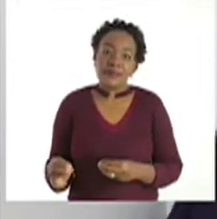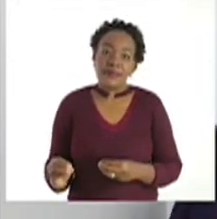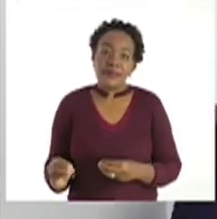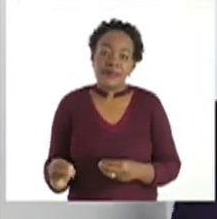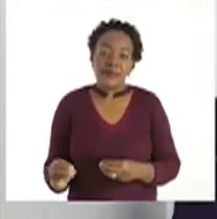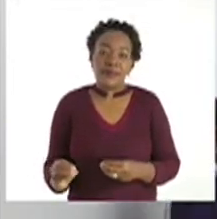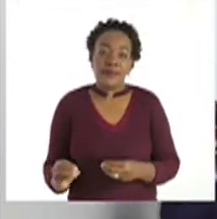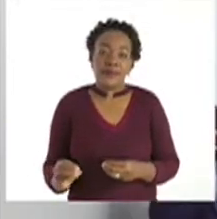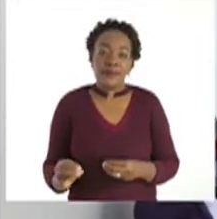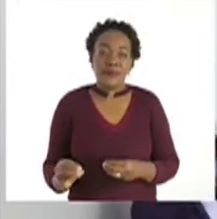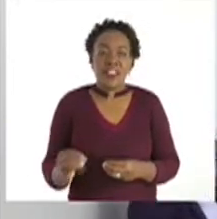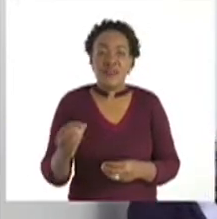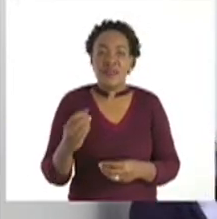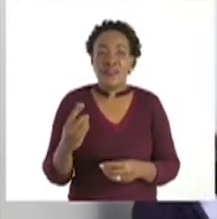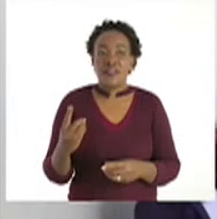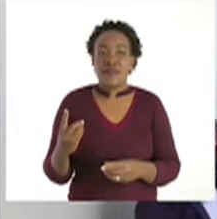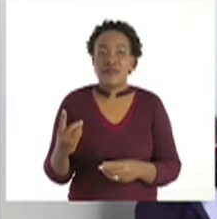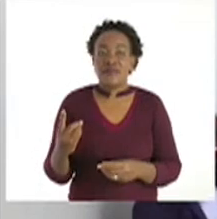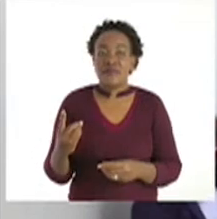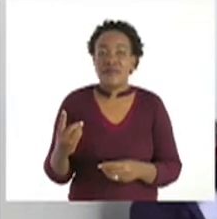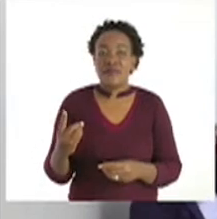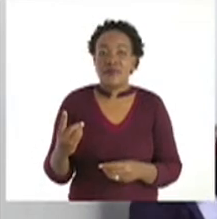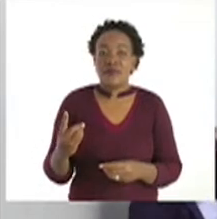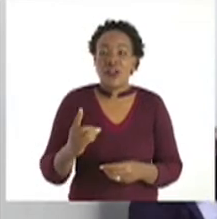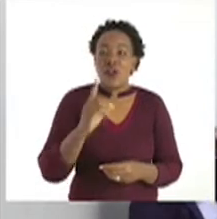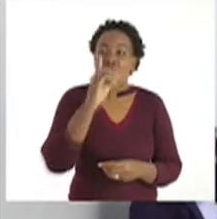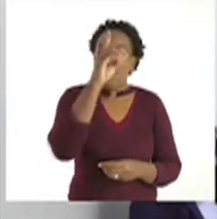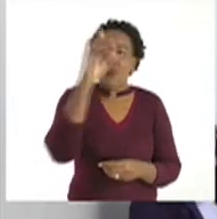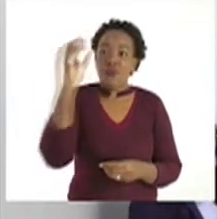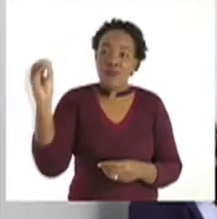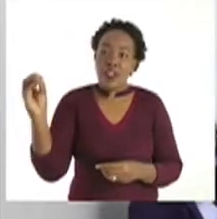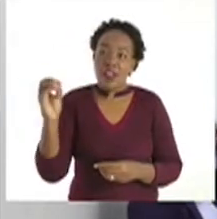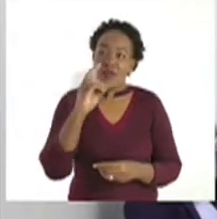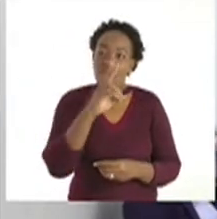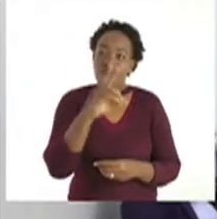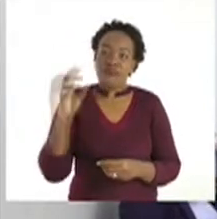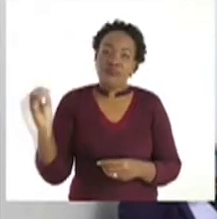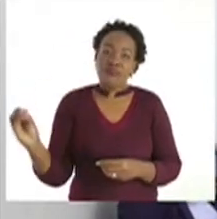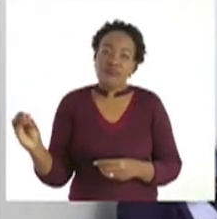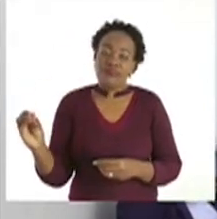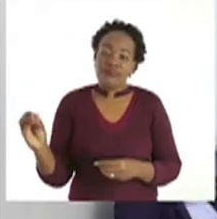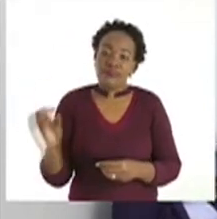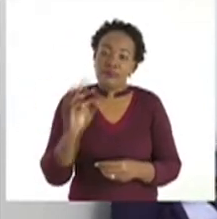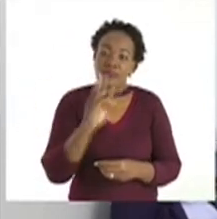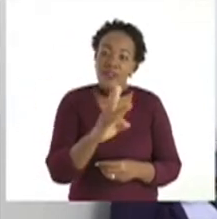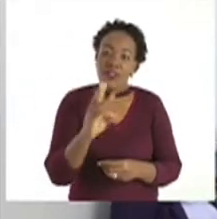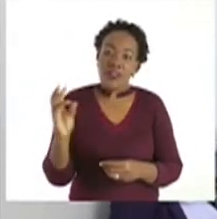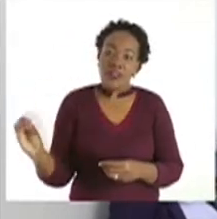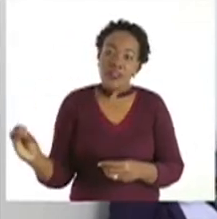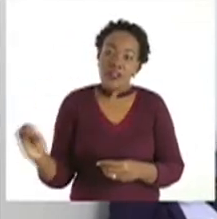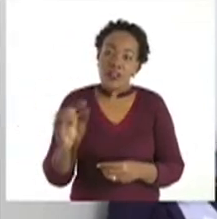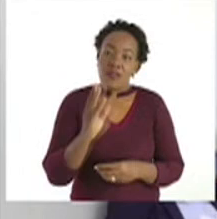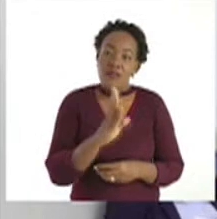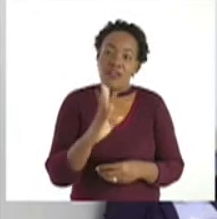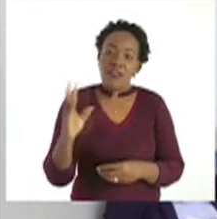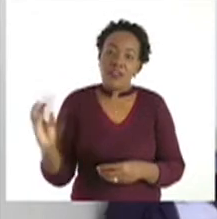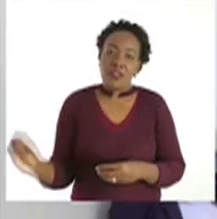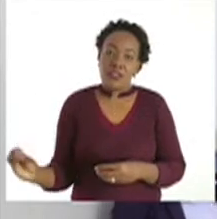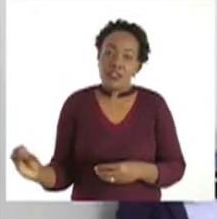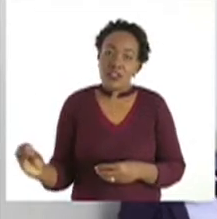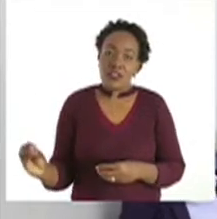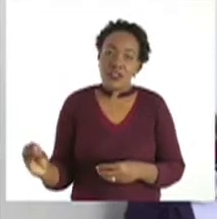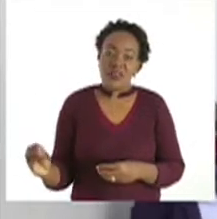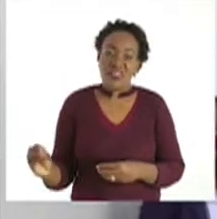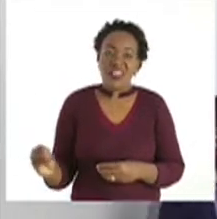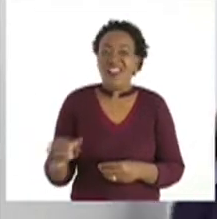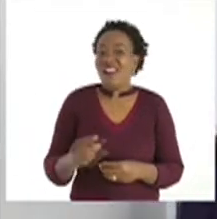You see here, we have 10, 20, 30, 40, until